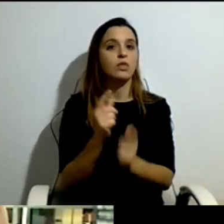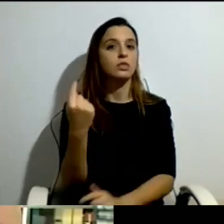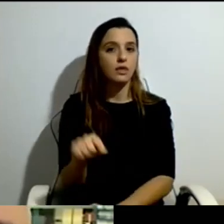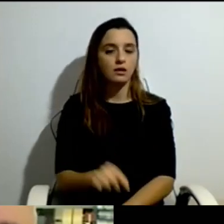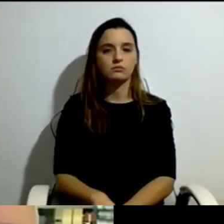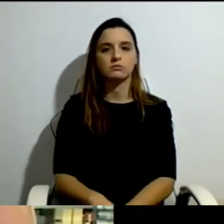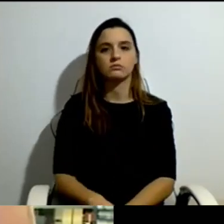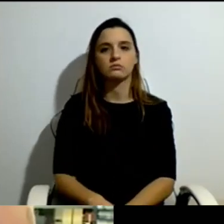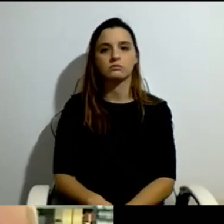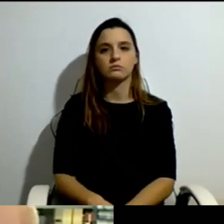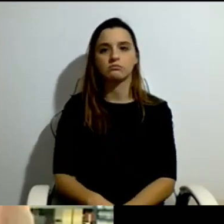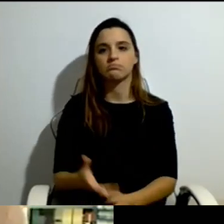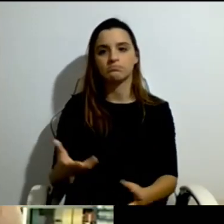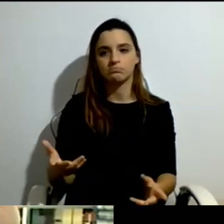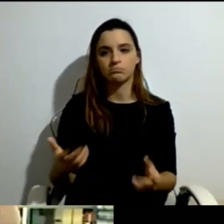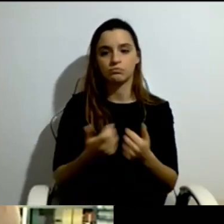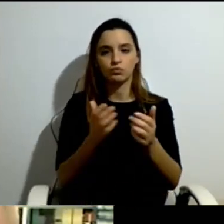instrument.